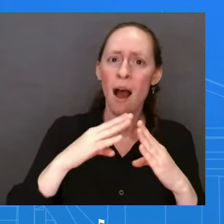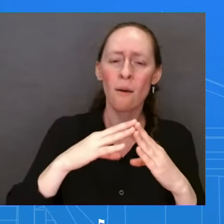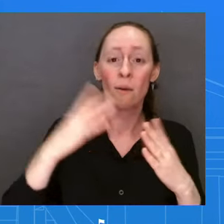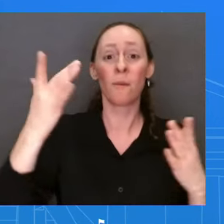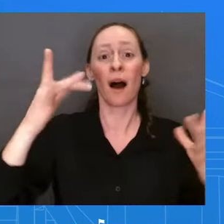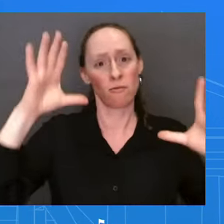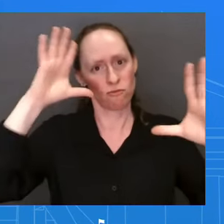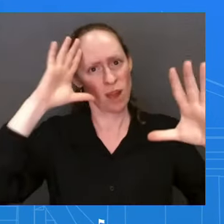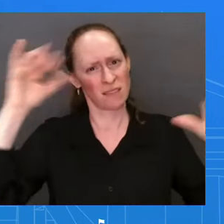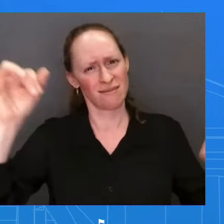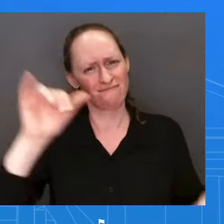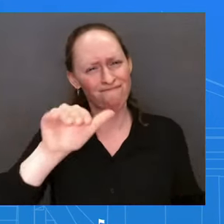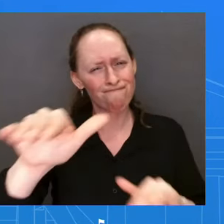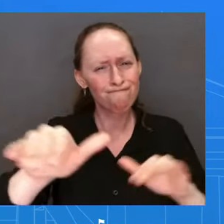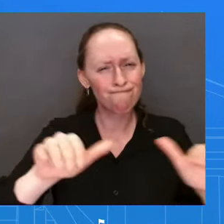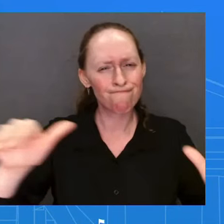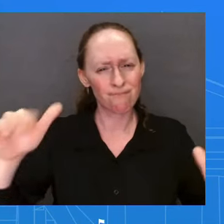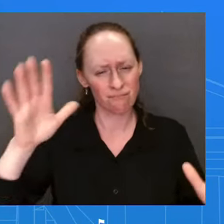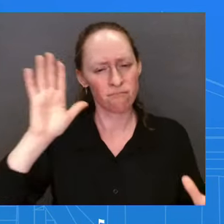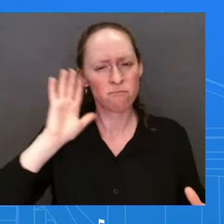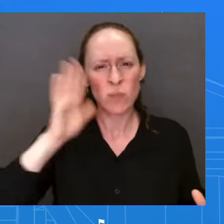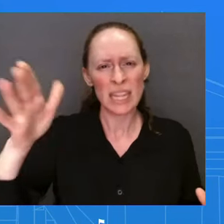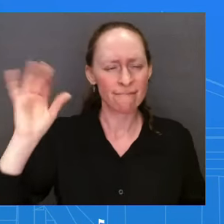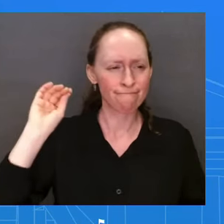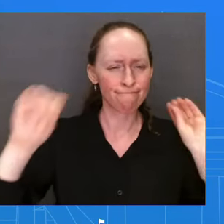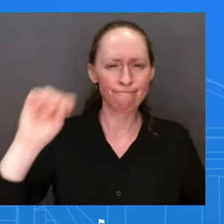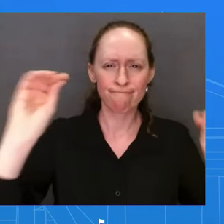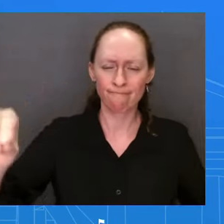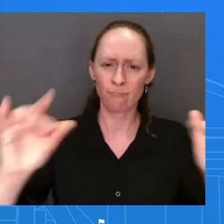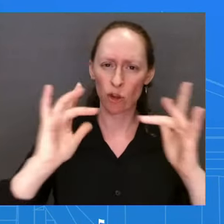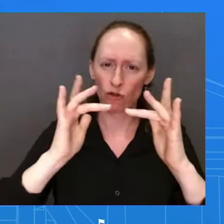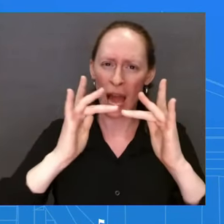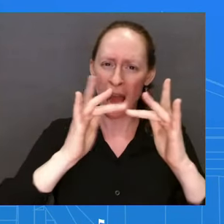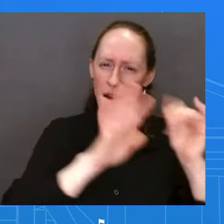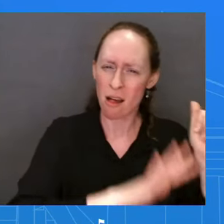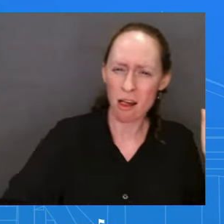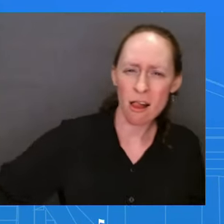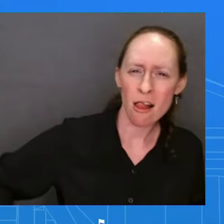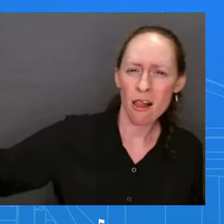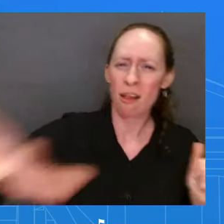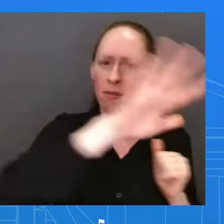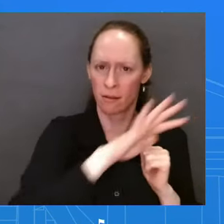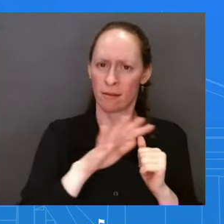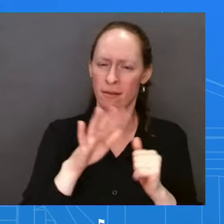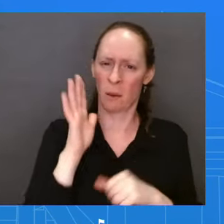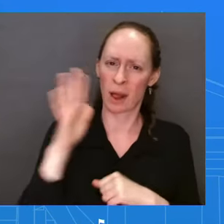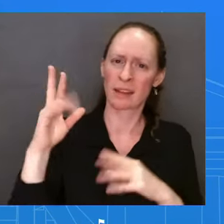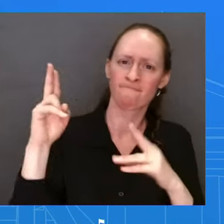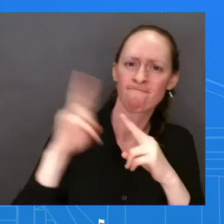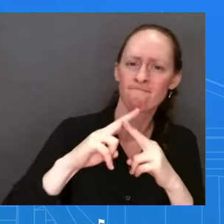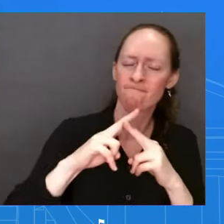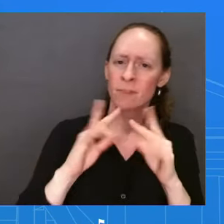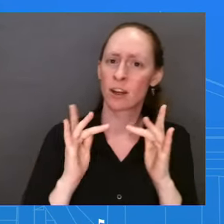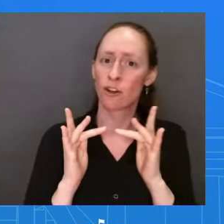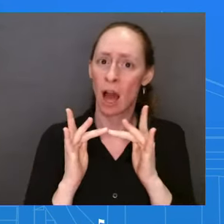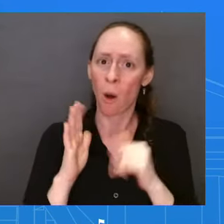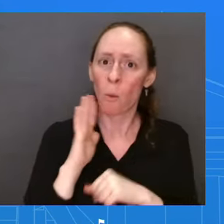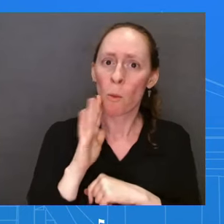high quality, affordable broadband access, which is going to make a difference in the lives of millions of people. And so,